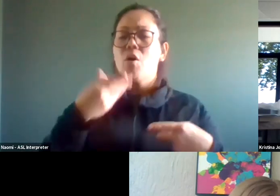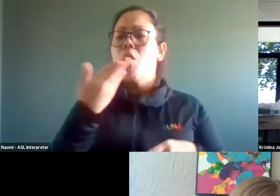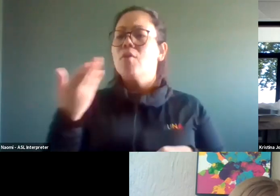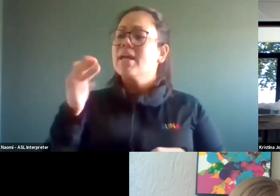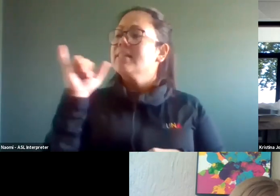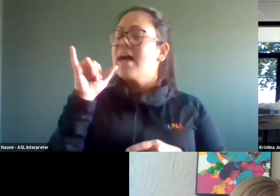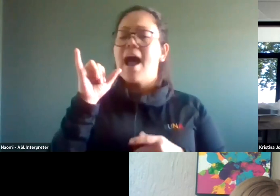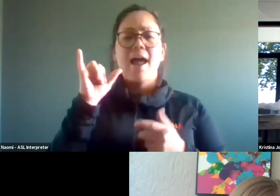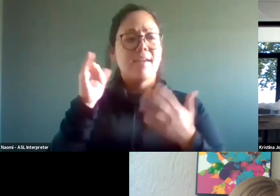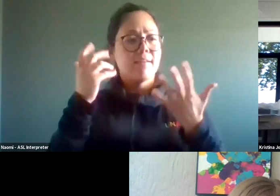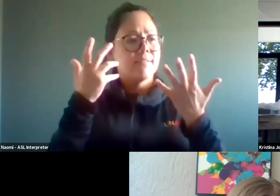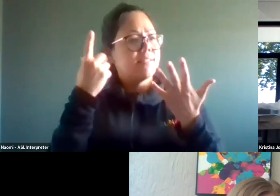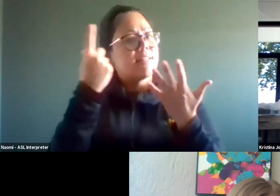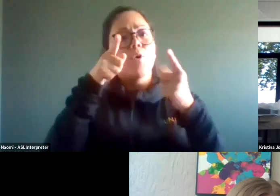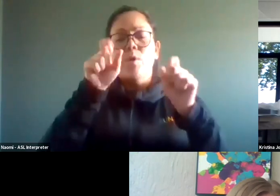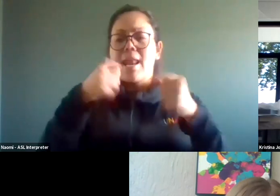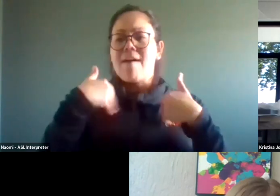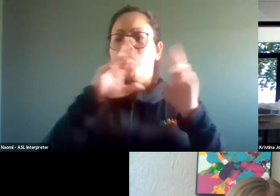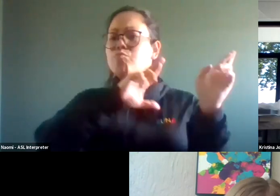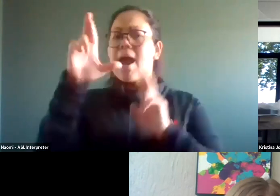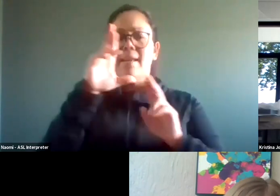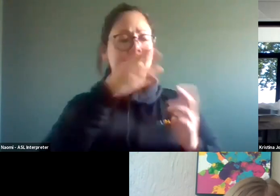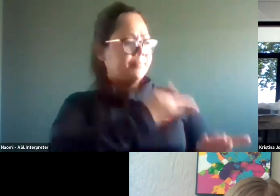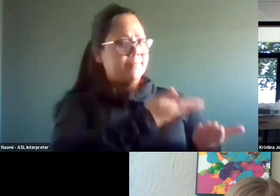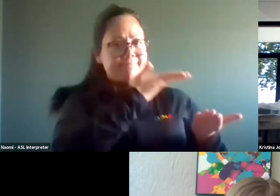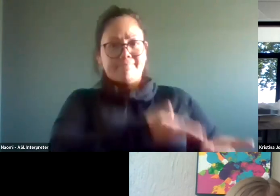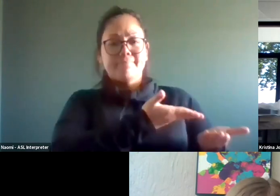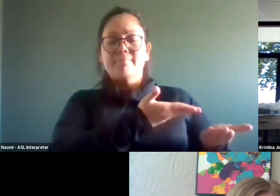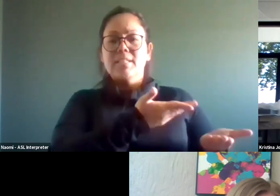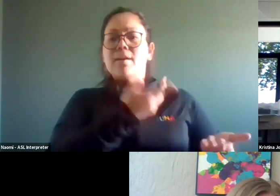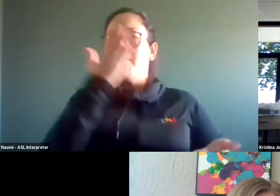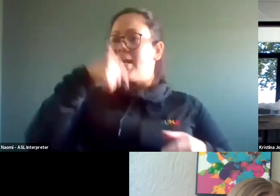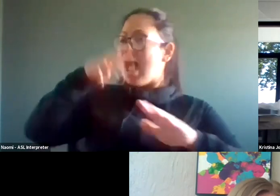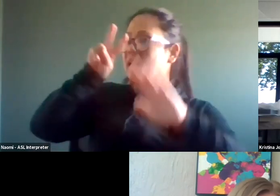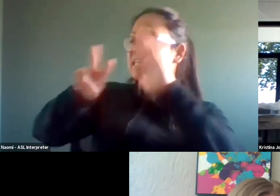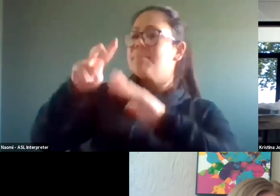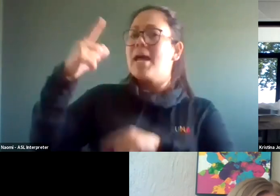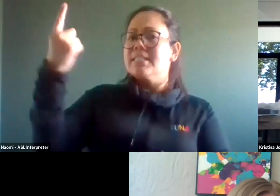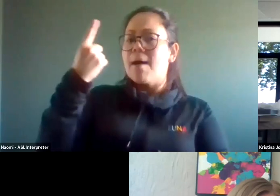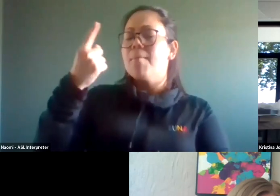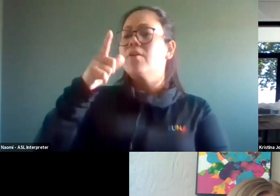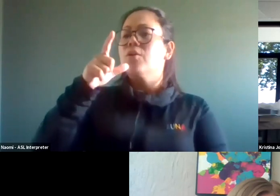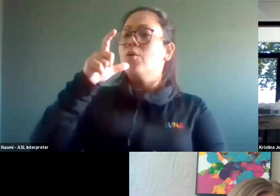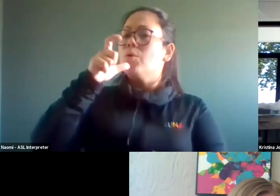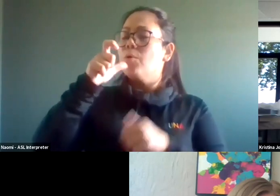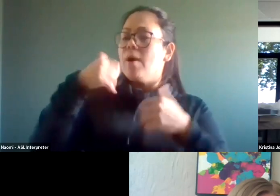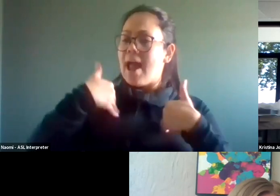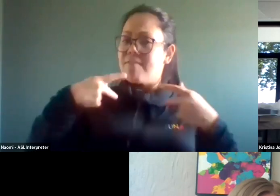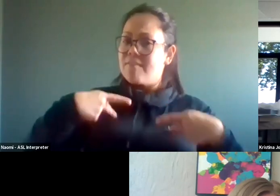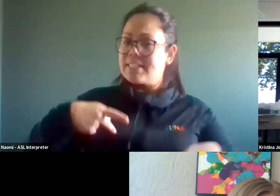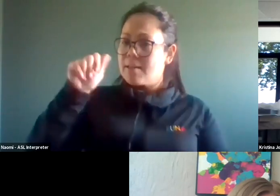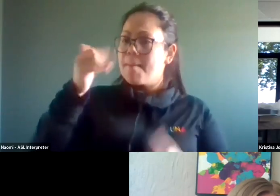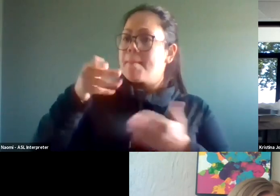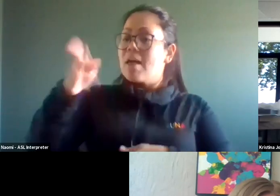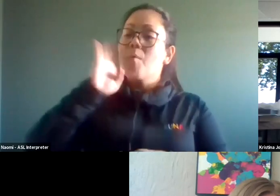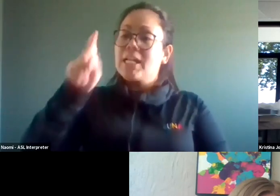that you can have ready all the time in the anticipation that somebody with a physical disability might need,